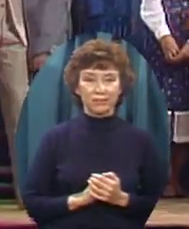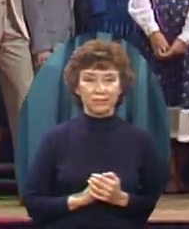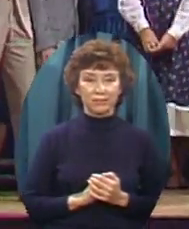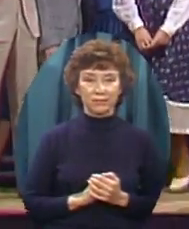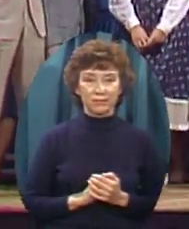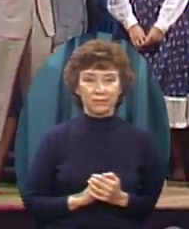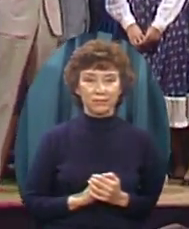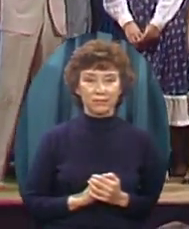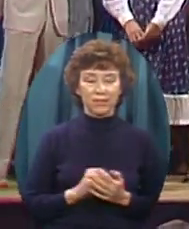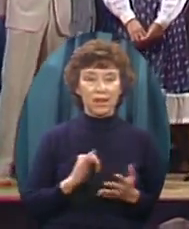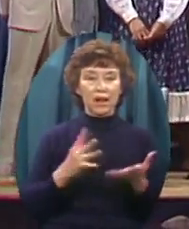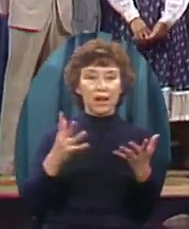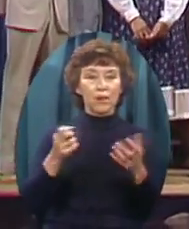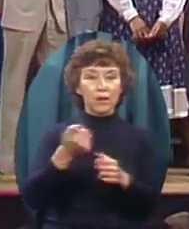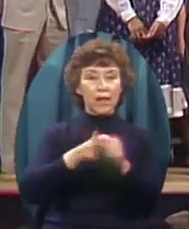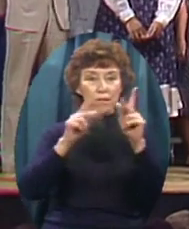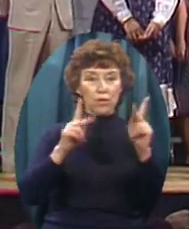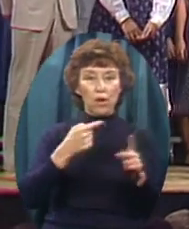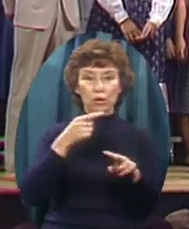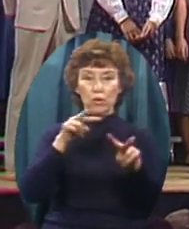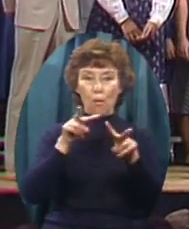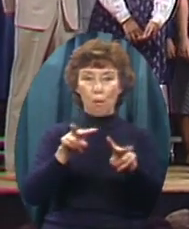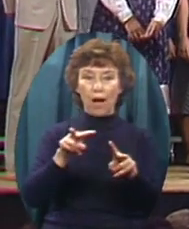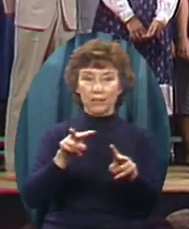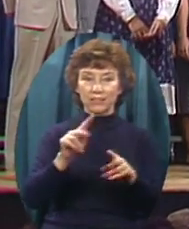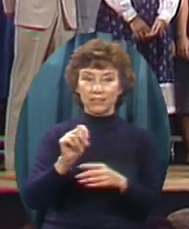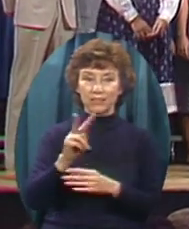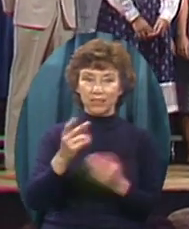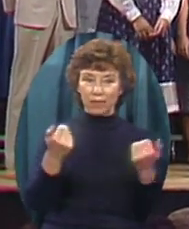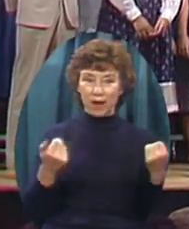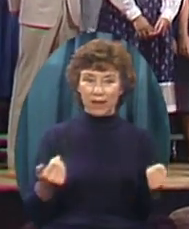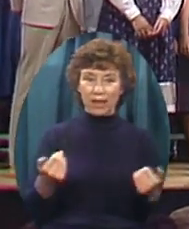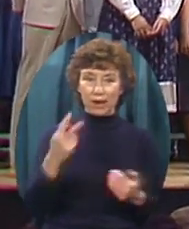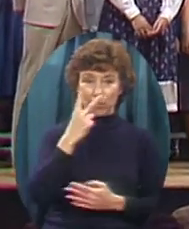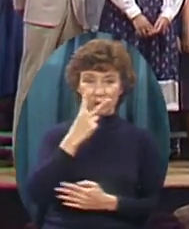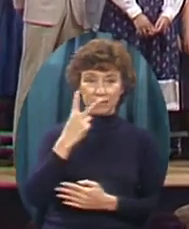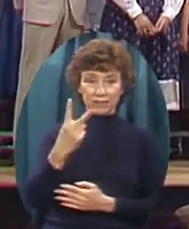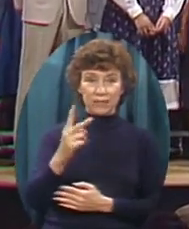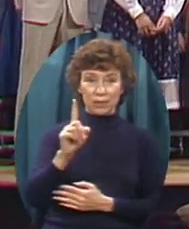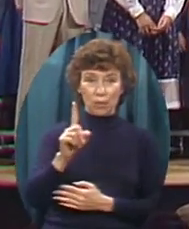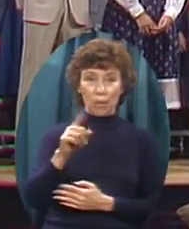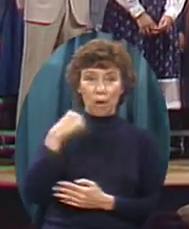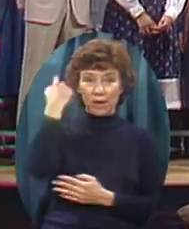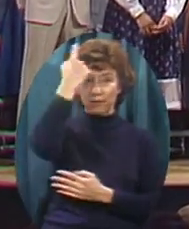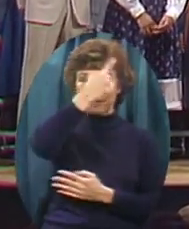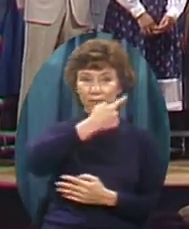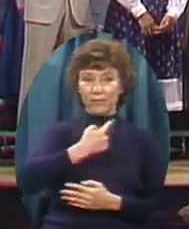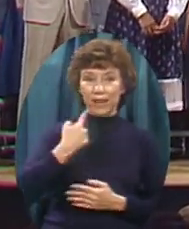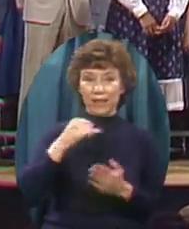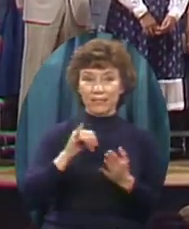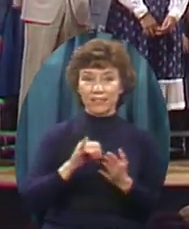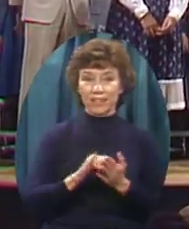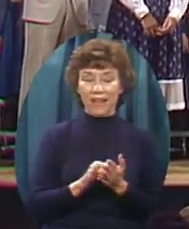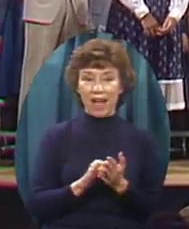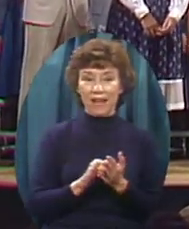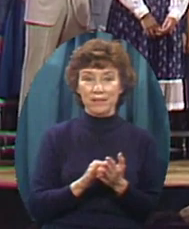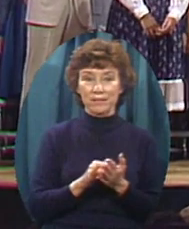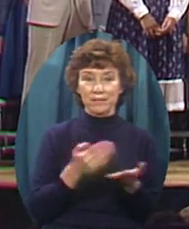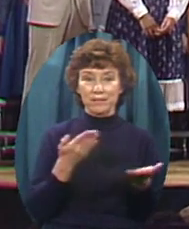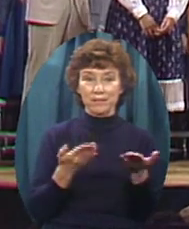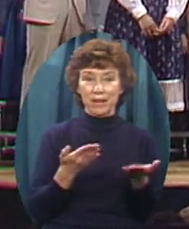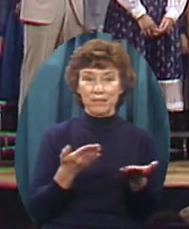I want that everybody watching by television right now Might see at least one face That attracts you